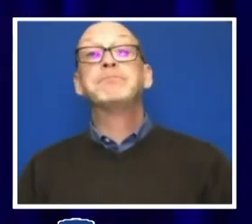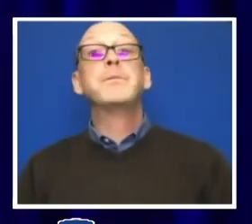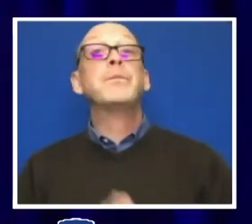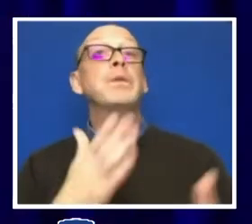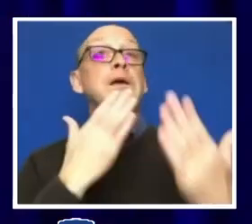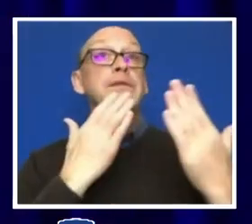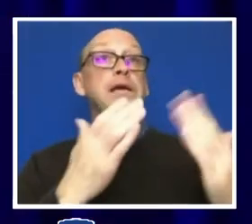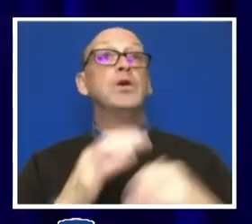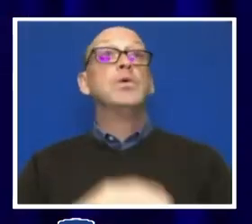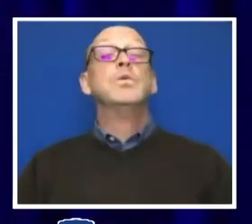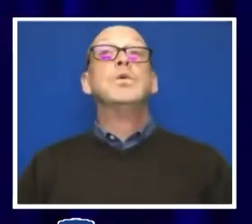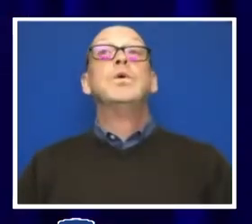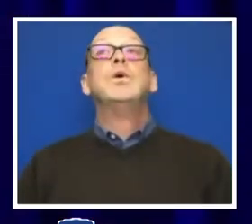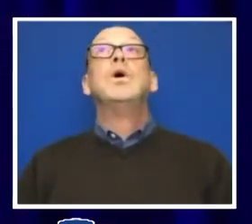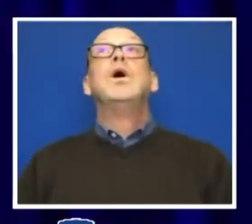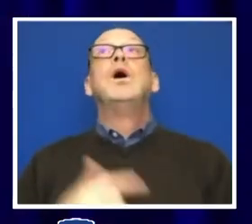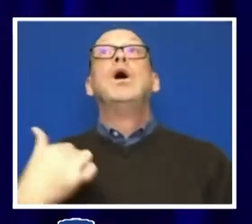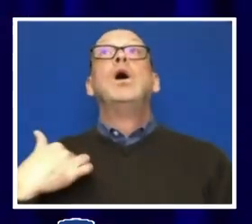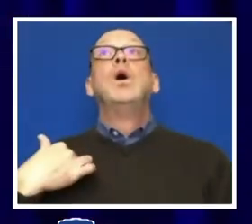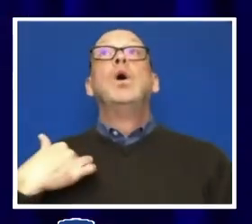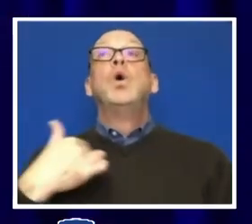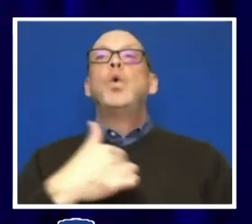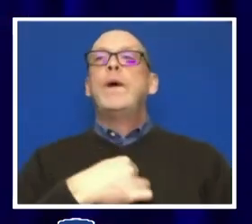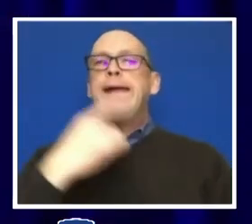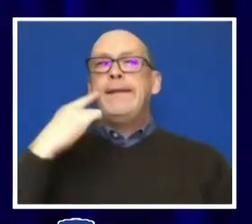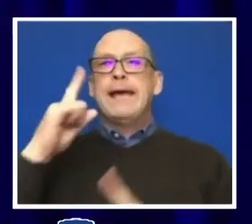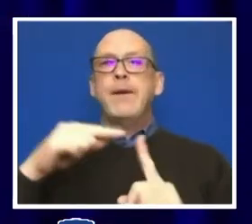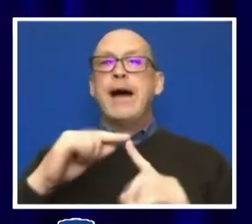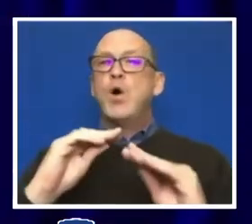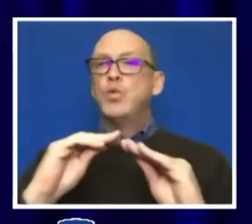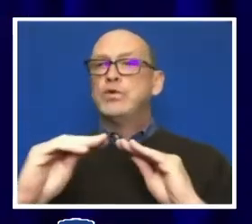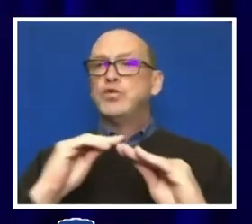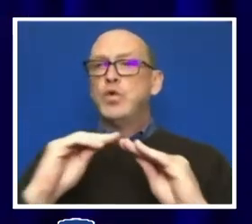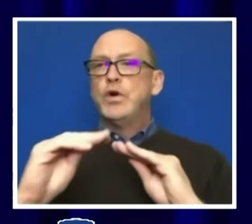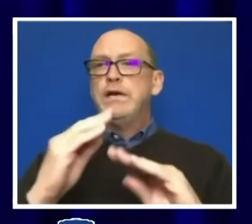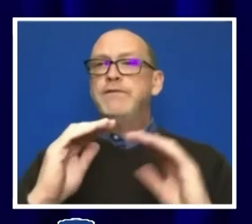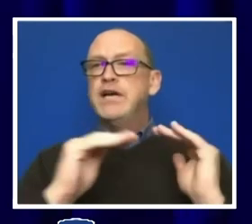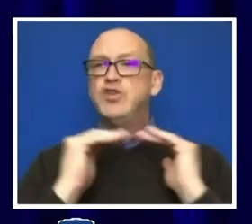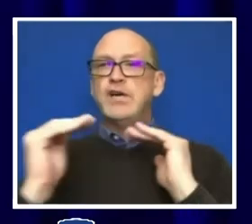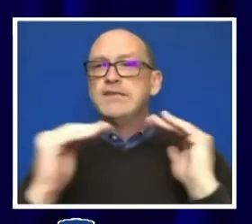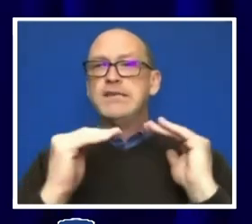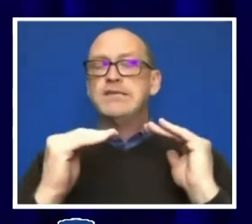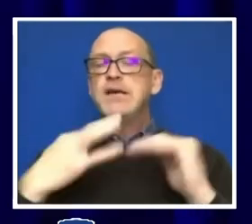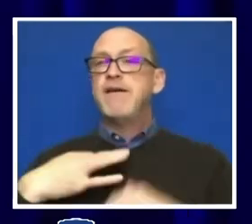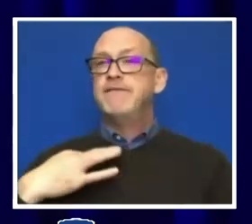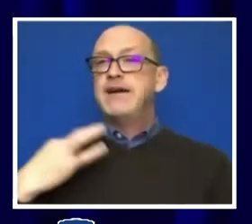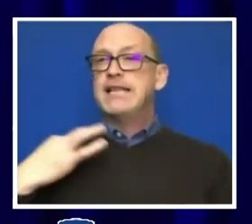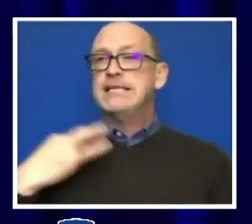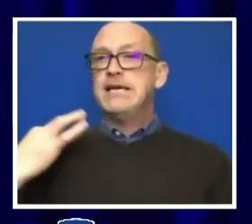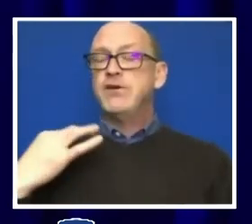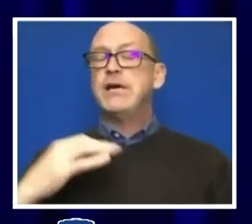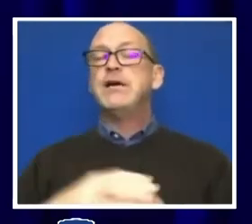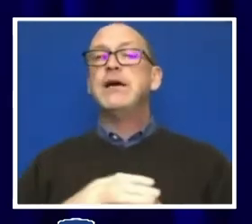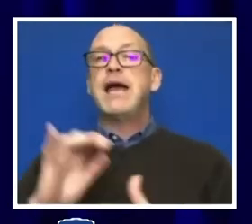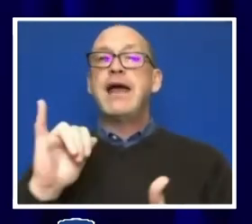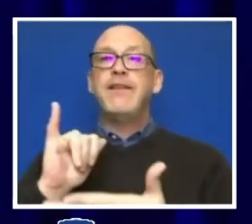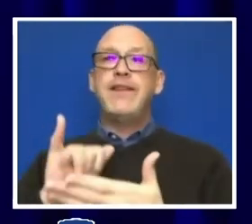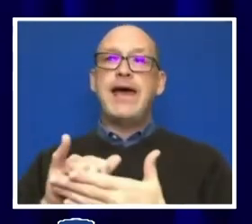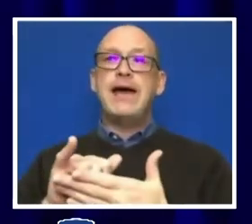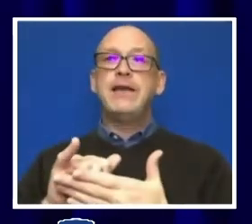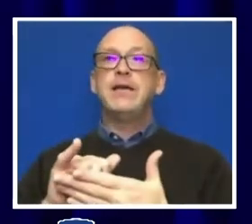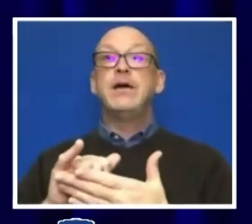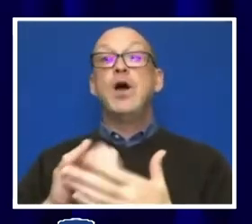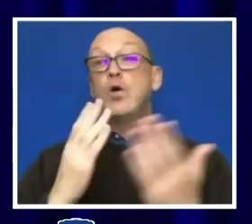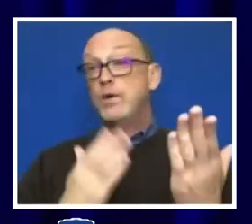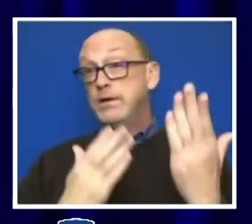you. And so, let's think about restorative justice, voluntary restorative justice, which was a recommendation.